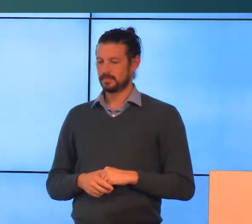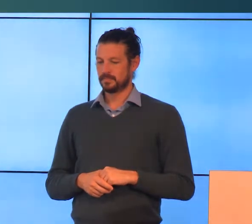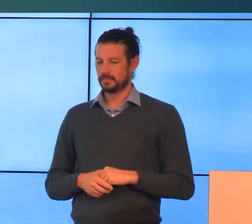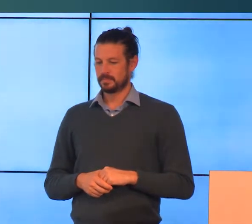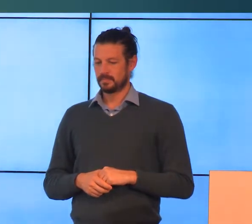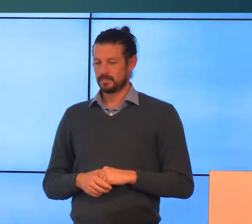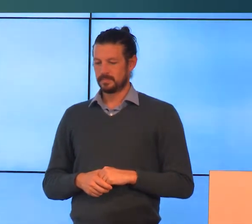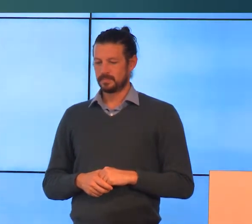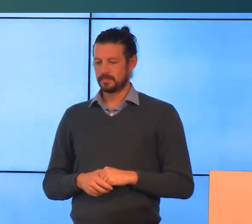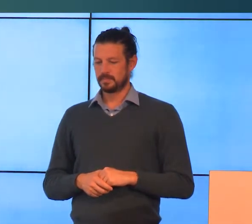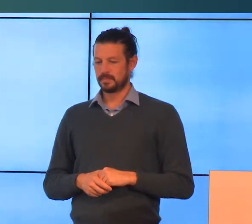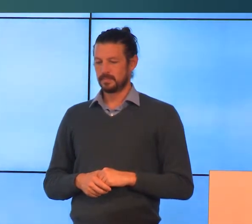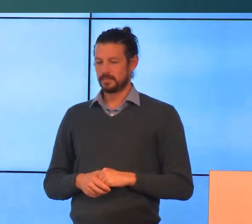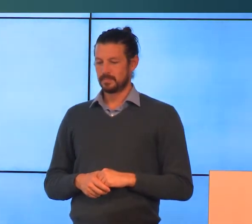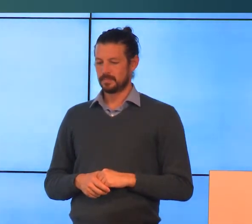Okay.